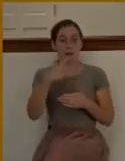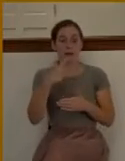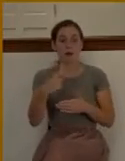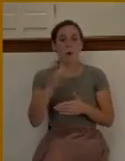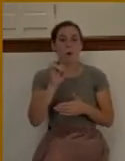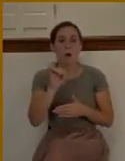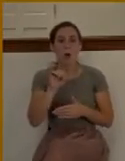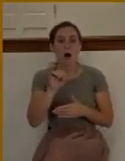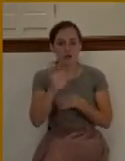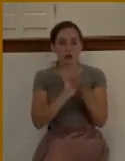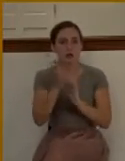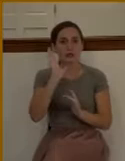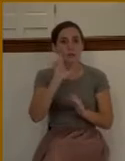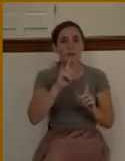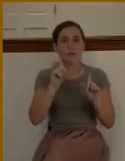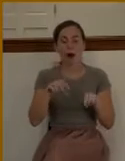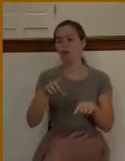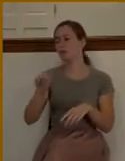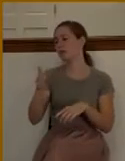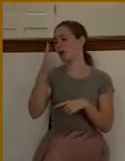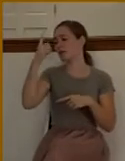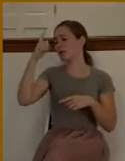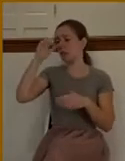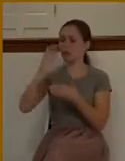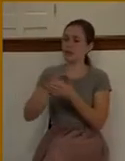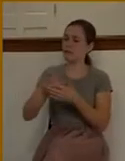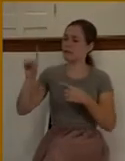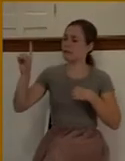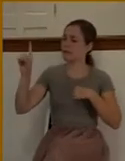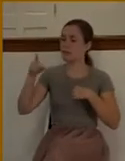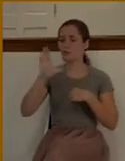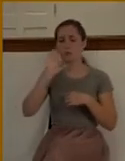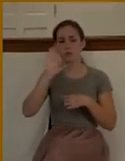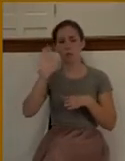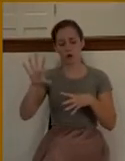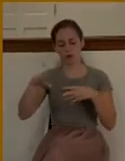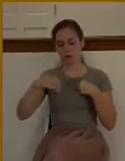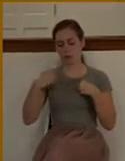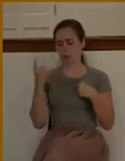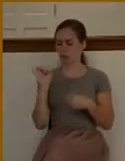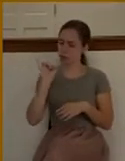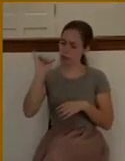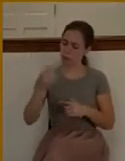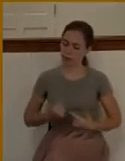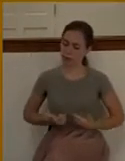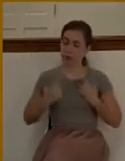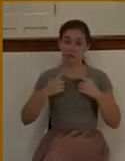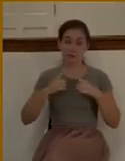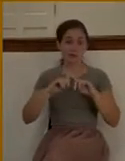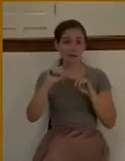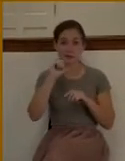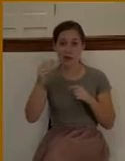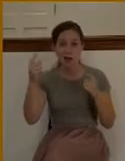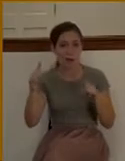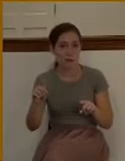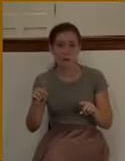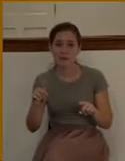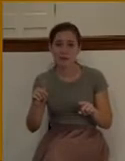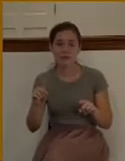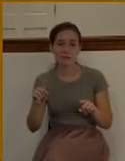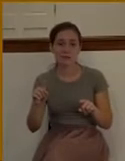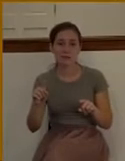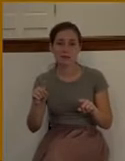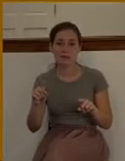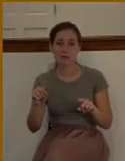your sin and believe on me, and you'll have eternal life. But that's not what happens here. Jesus didn't take the man at